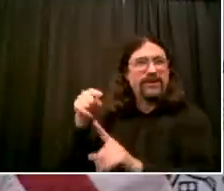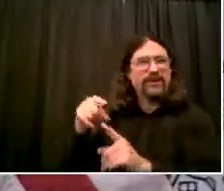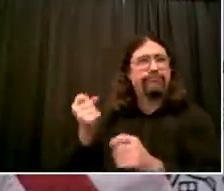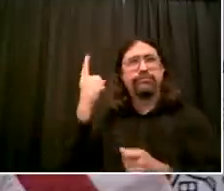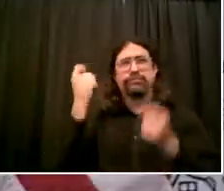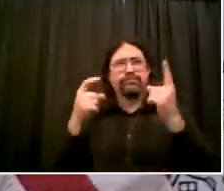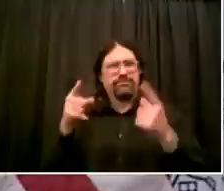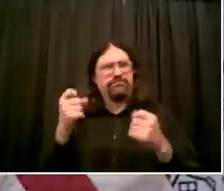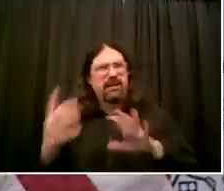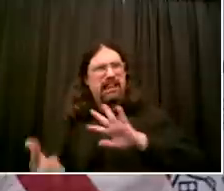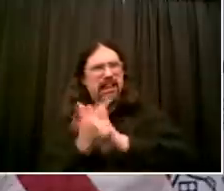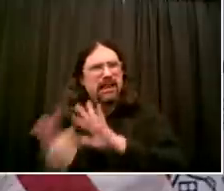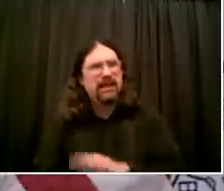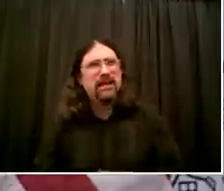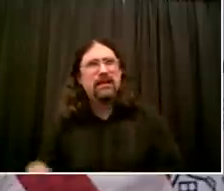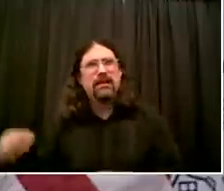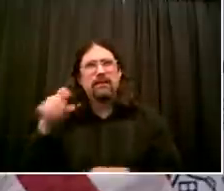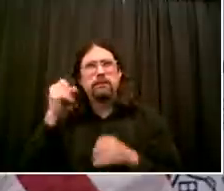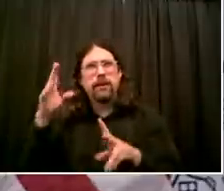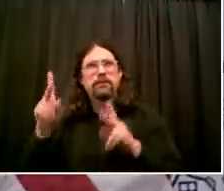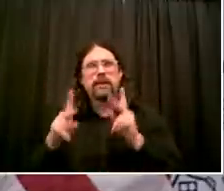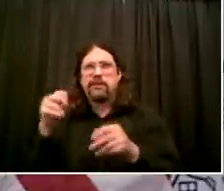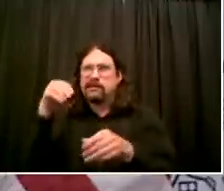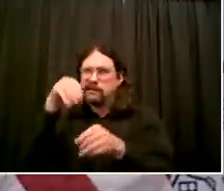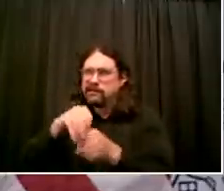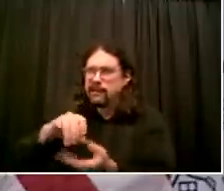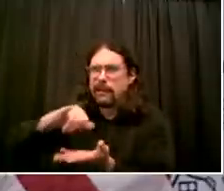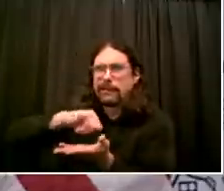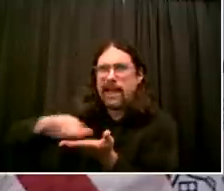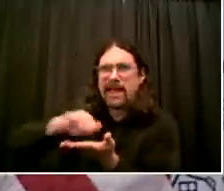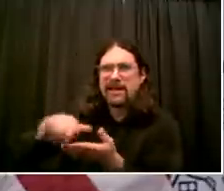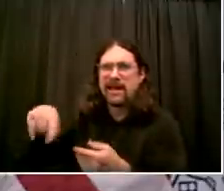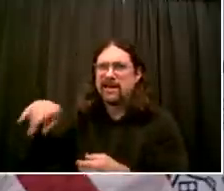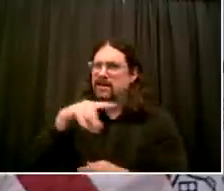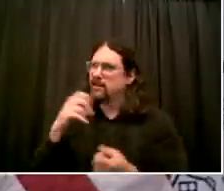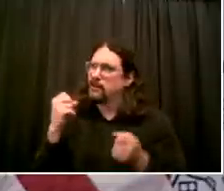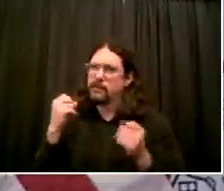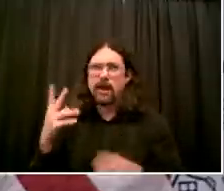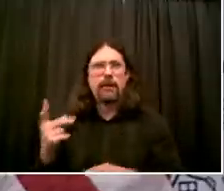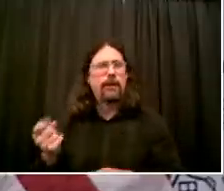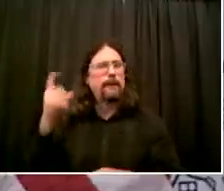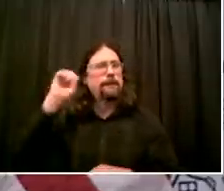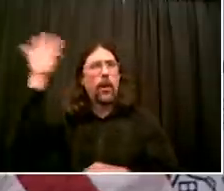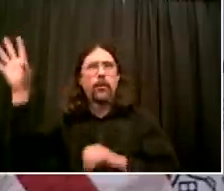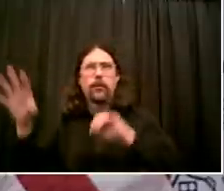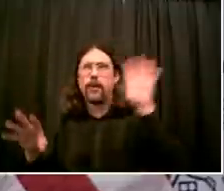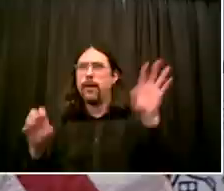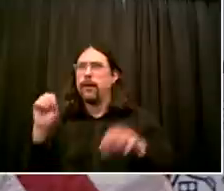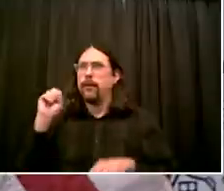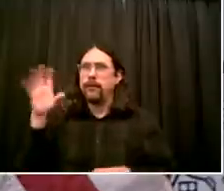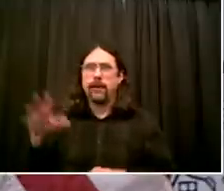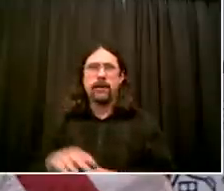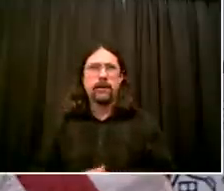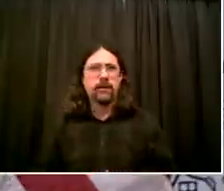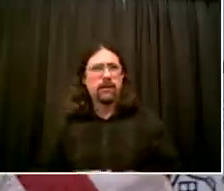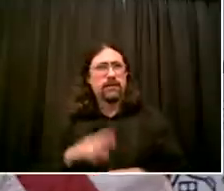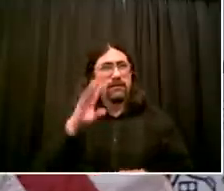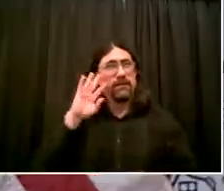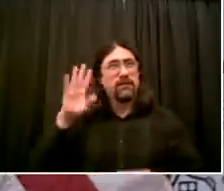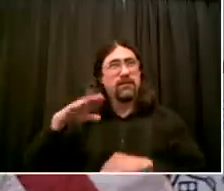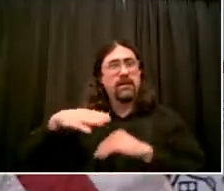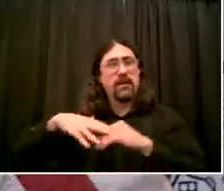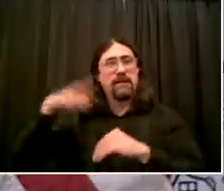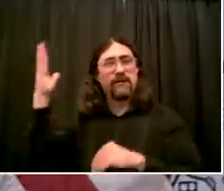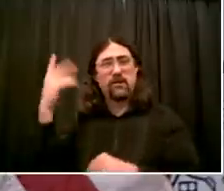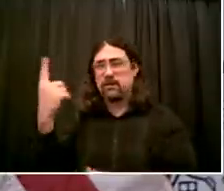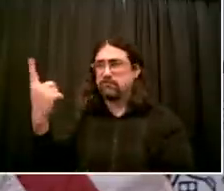I guess, more than a thousand of them. What's going on there? And what kind of enforcement is being made? Well, Rich,